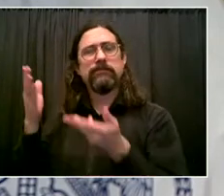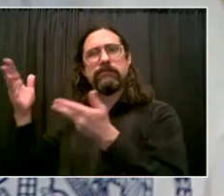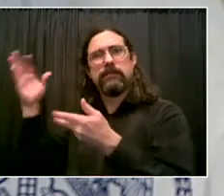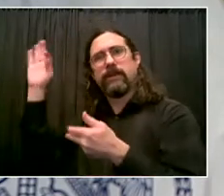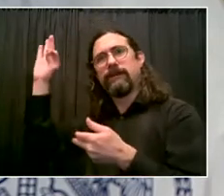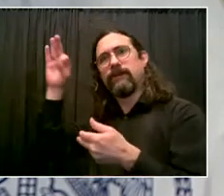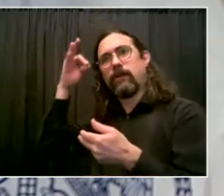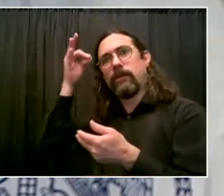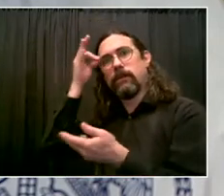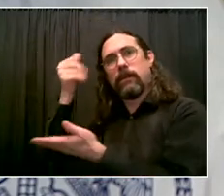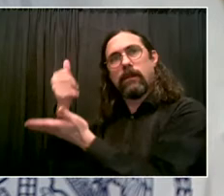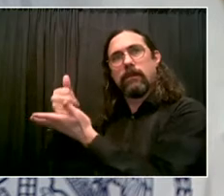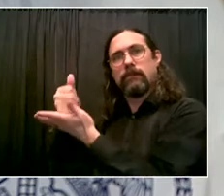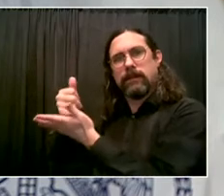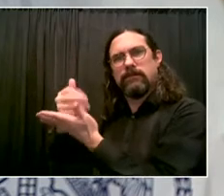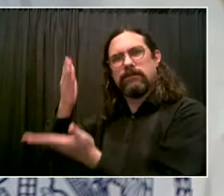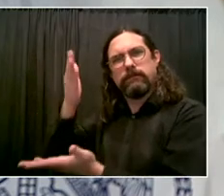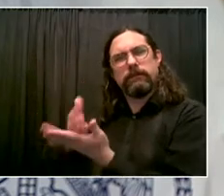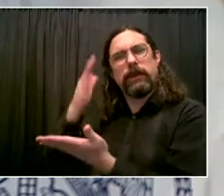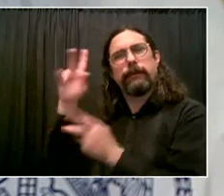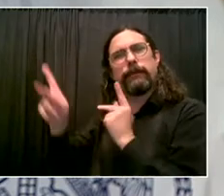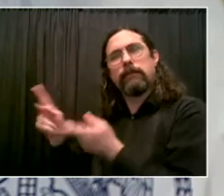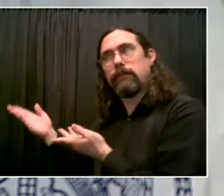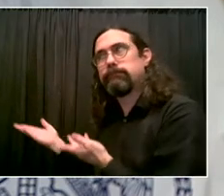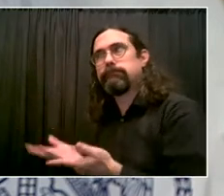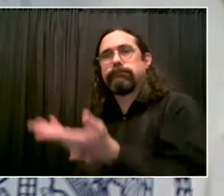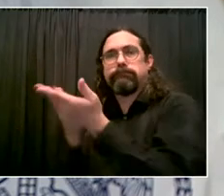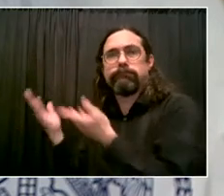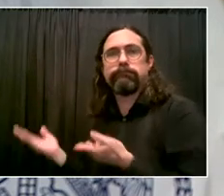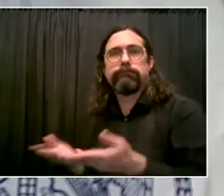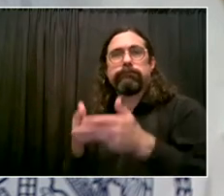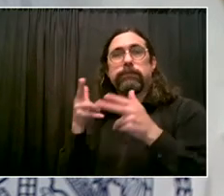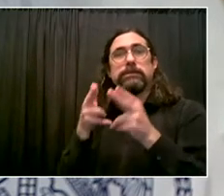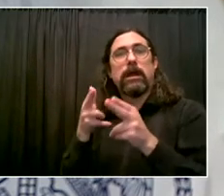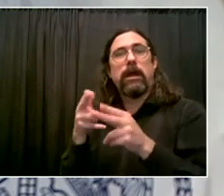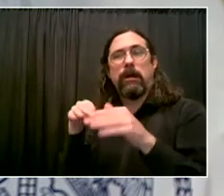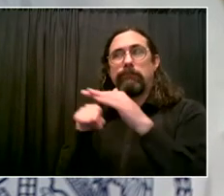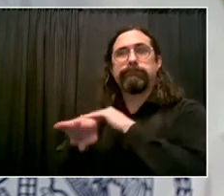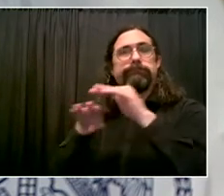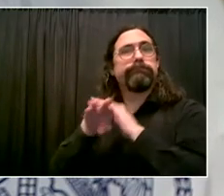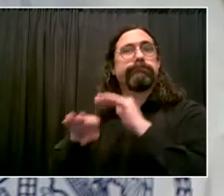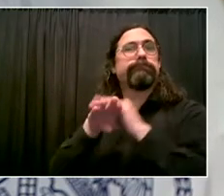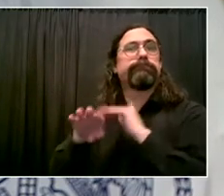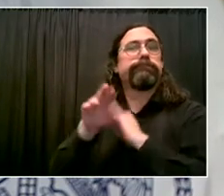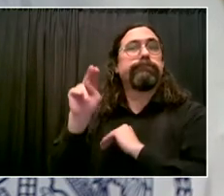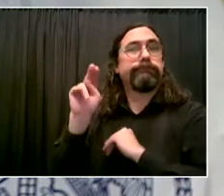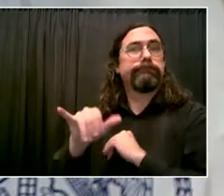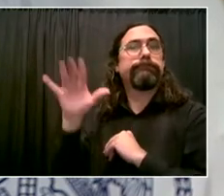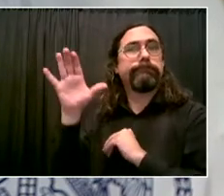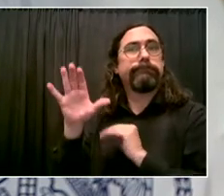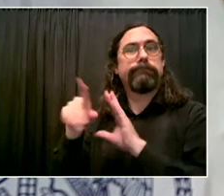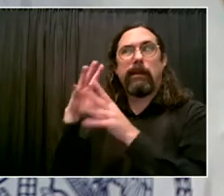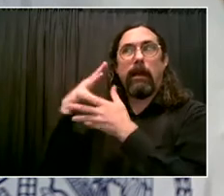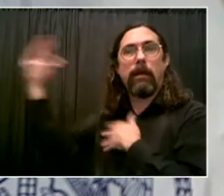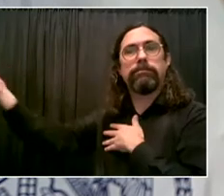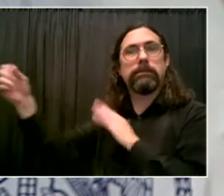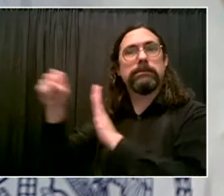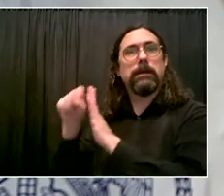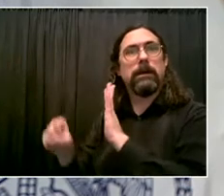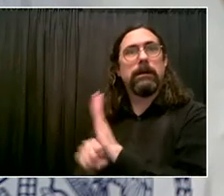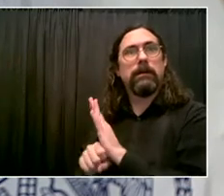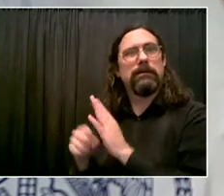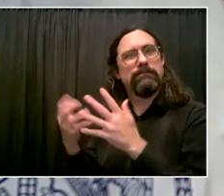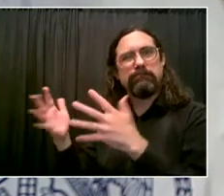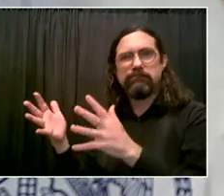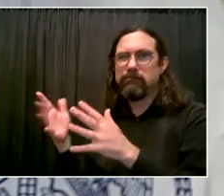We need those on parole to get support, not just to be dumped on New York City with no help. It's not fair to them. It's not fair to their families.